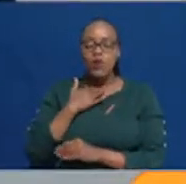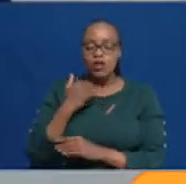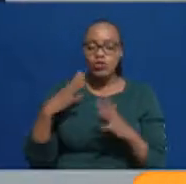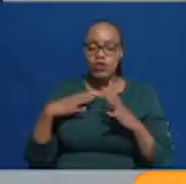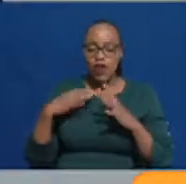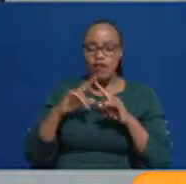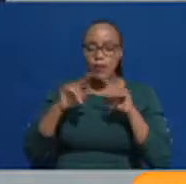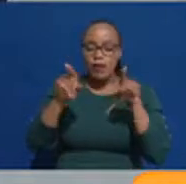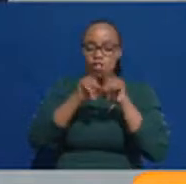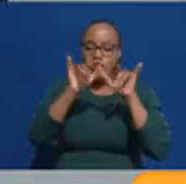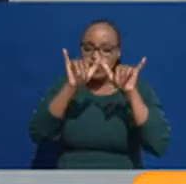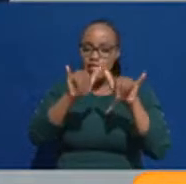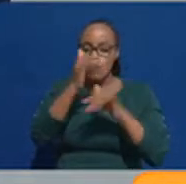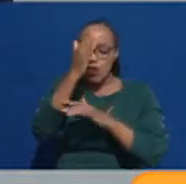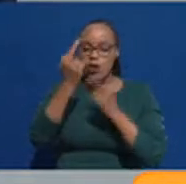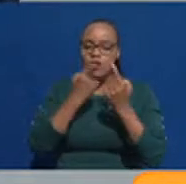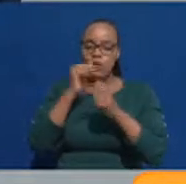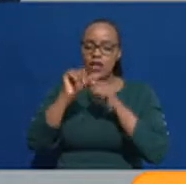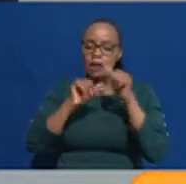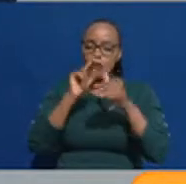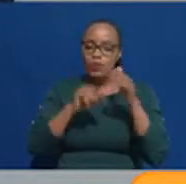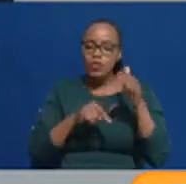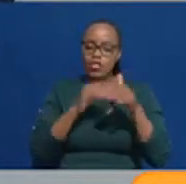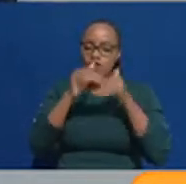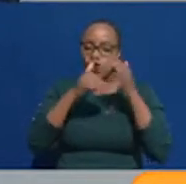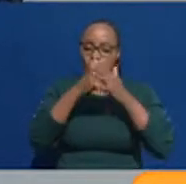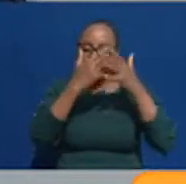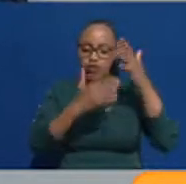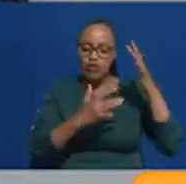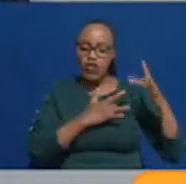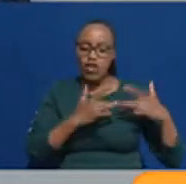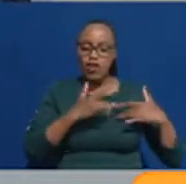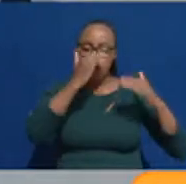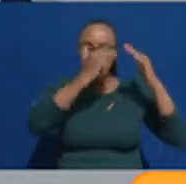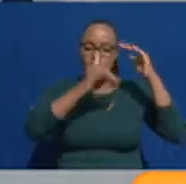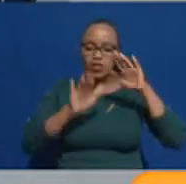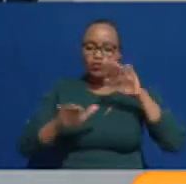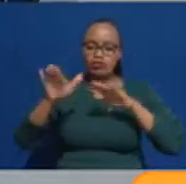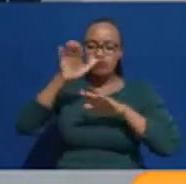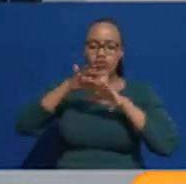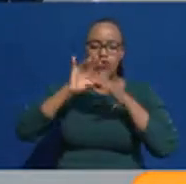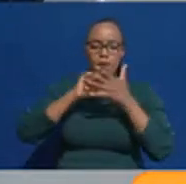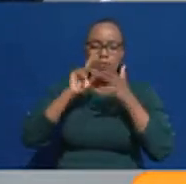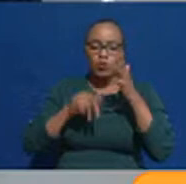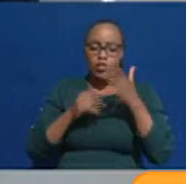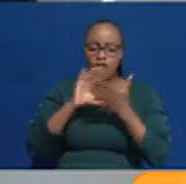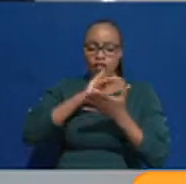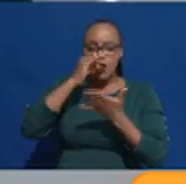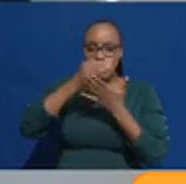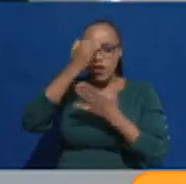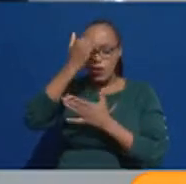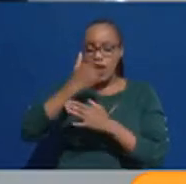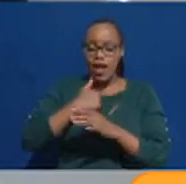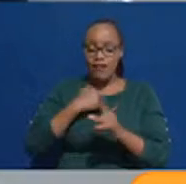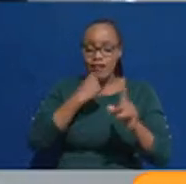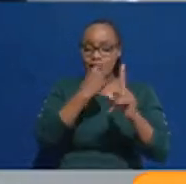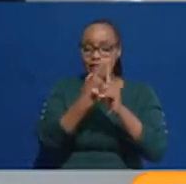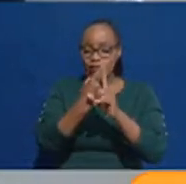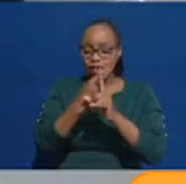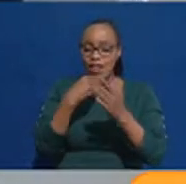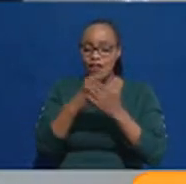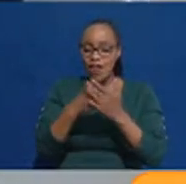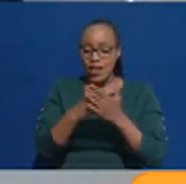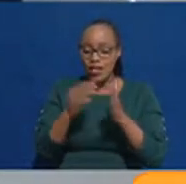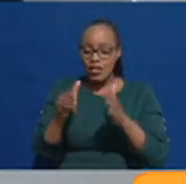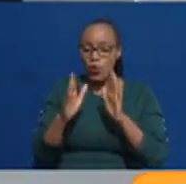break? But, of course, stay tuned because we'll be talking about all those concerns about the university placement, what it means for the funding because there's a different financing